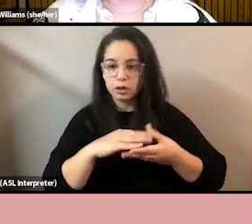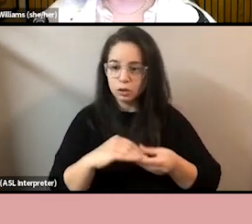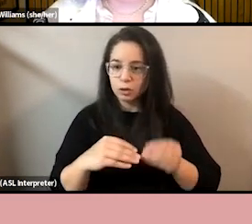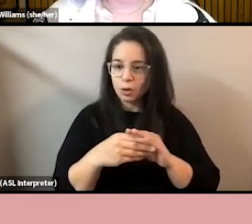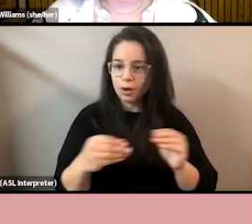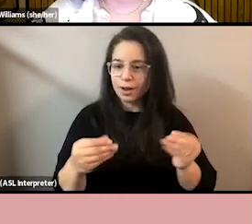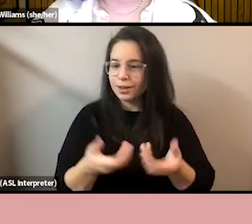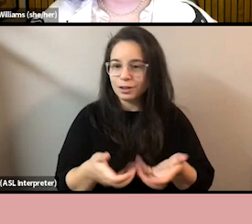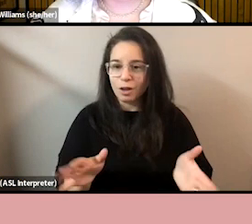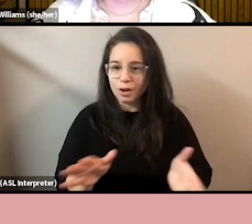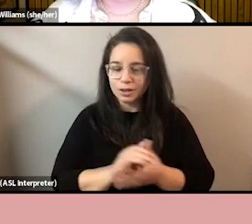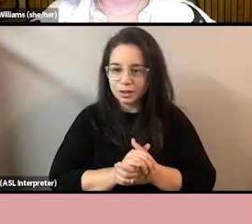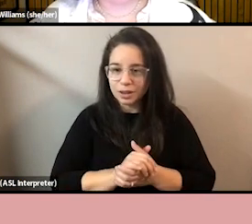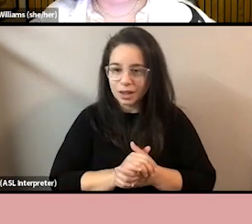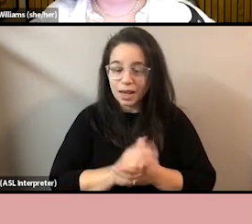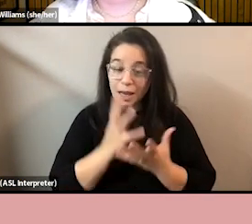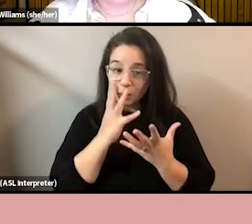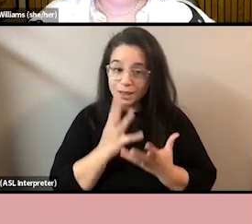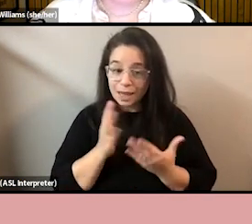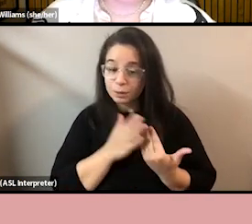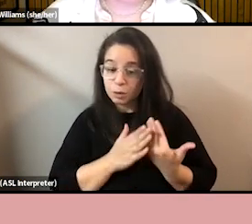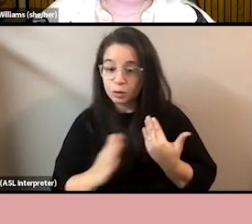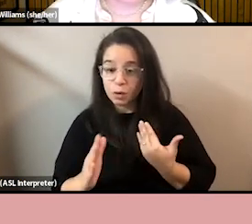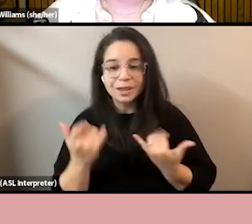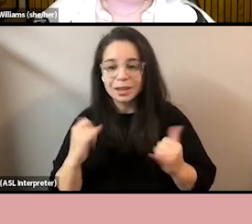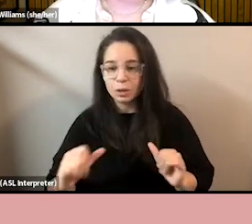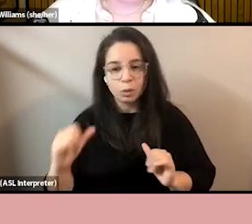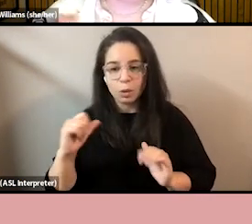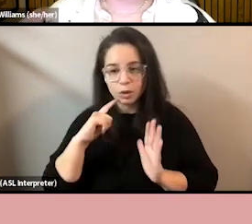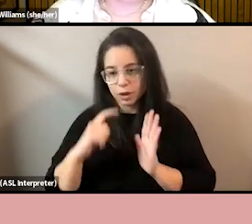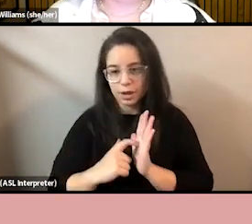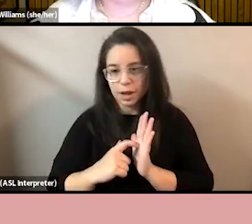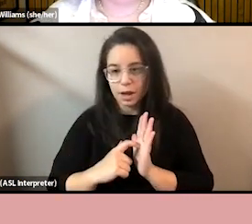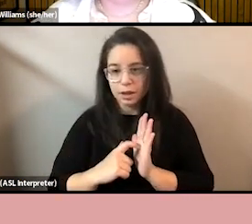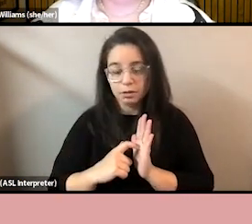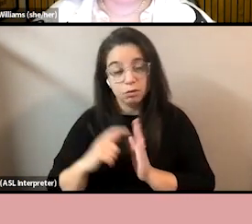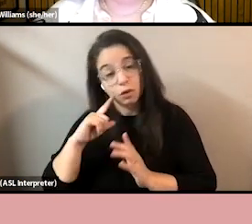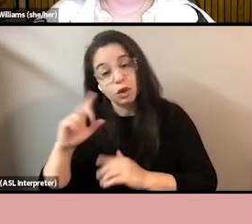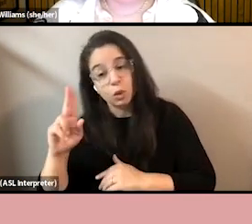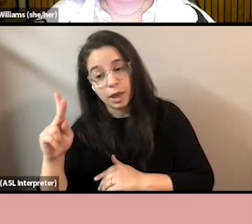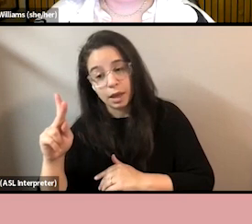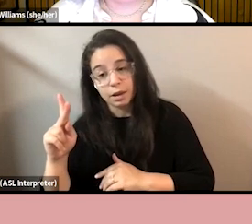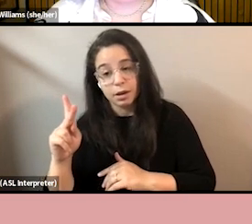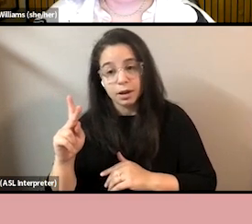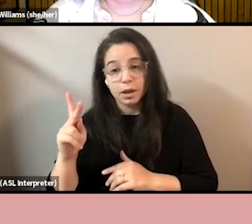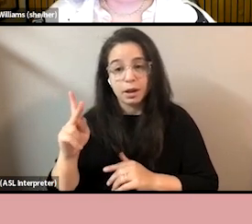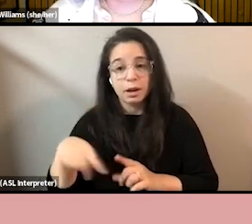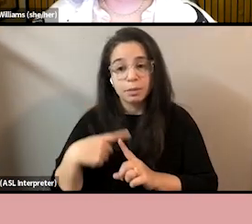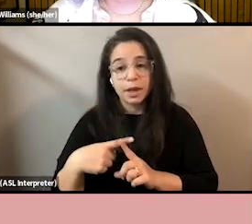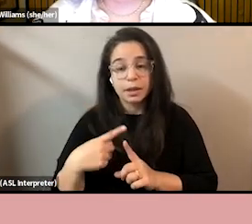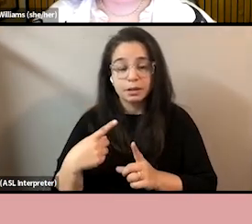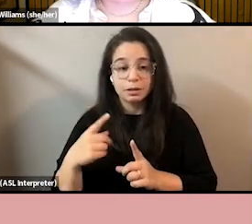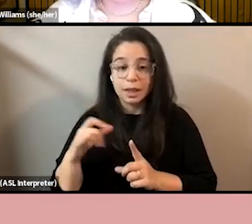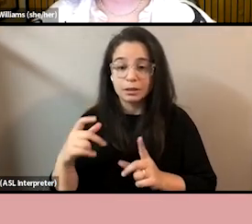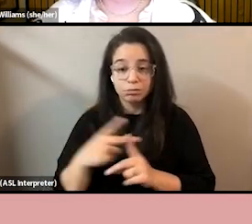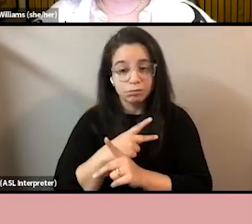And the sad thing is we're going to continue to lose that story, at least in the UK, and maybe to an even greater extent. And